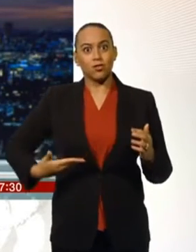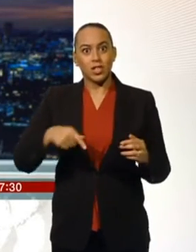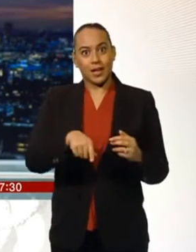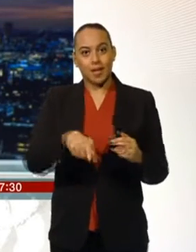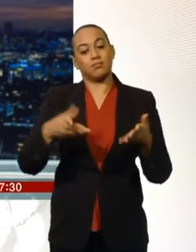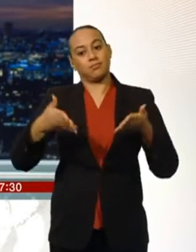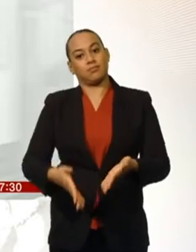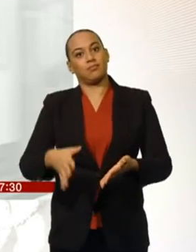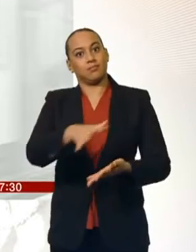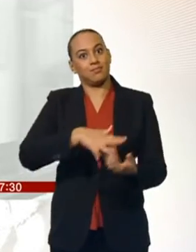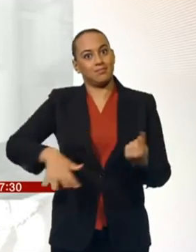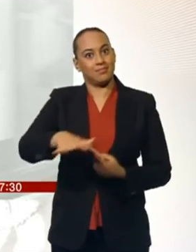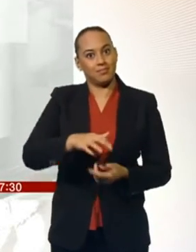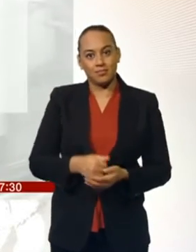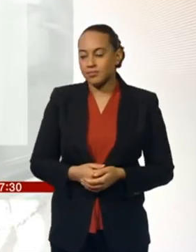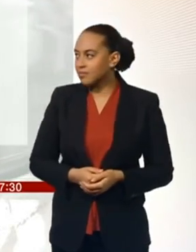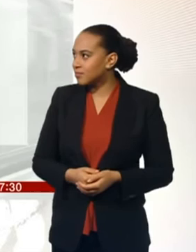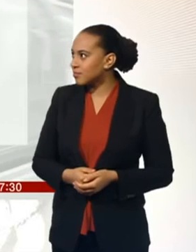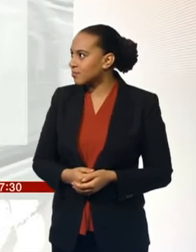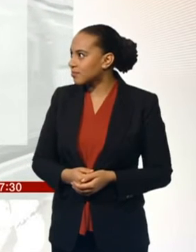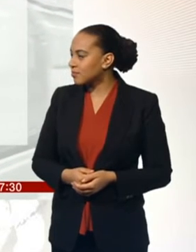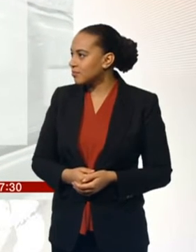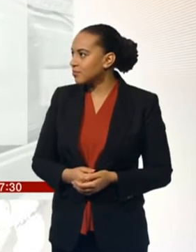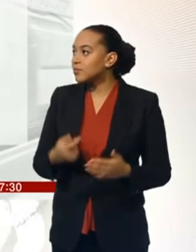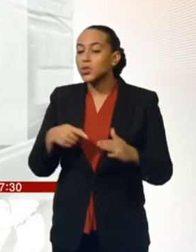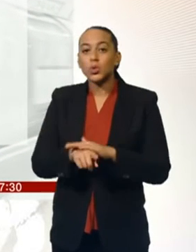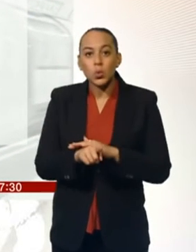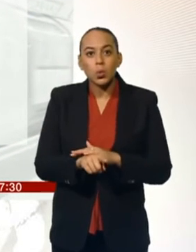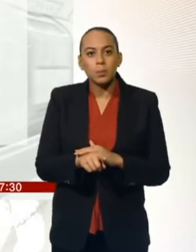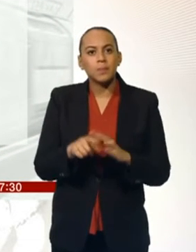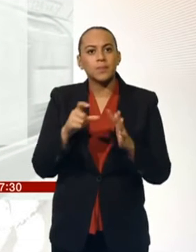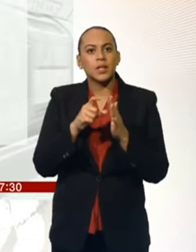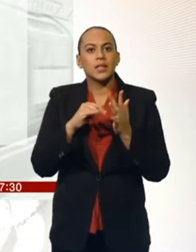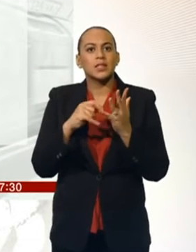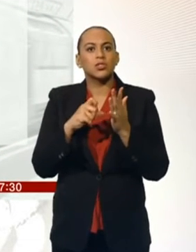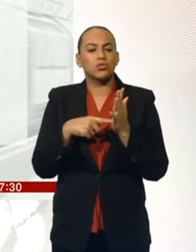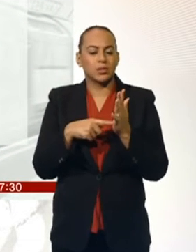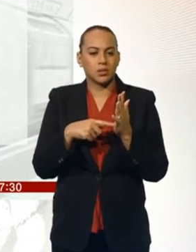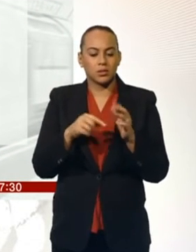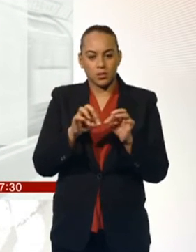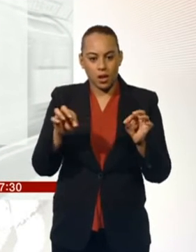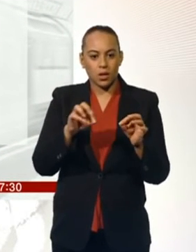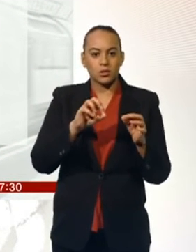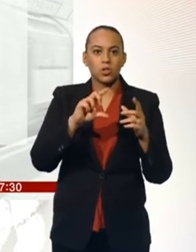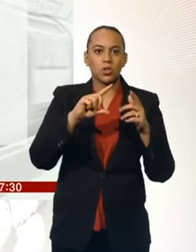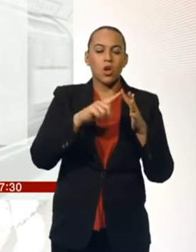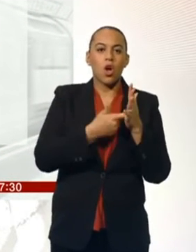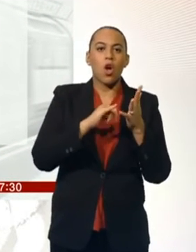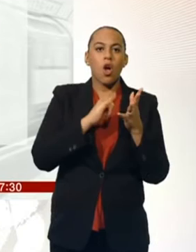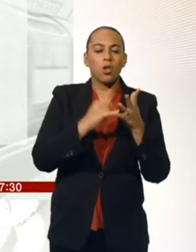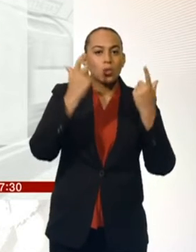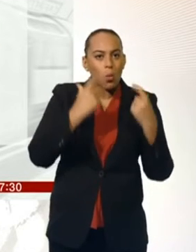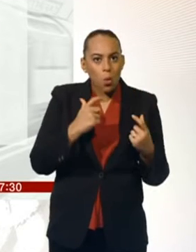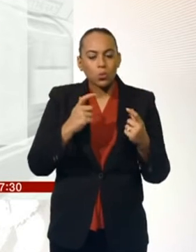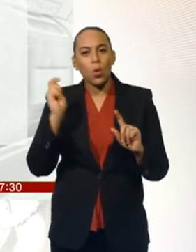Now let's take a look at the travel situation. On the tubes, there's no service on the district line between Earl's Court and Wimbledon at the moment because